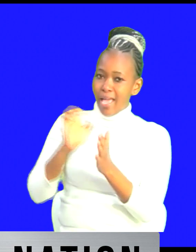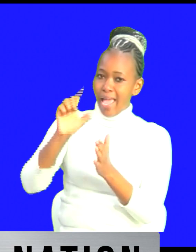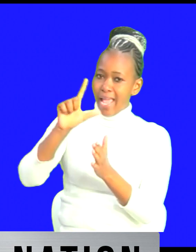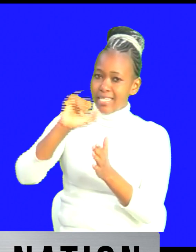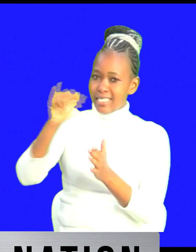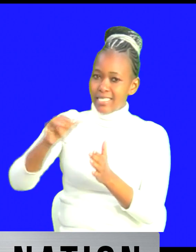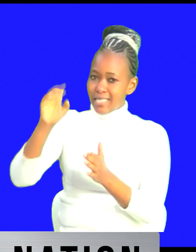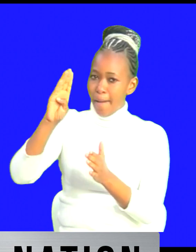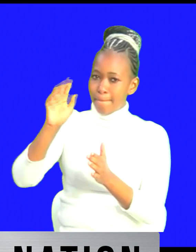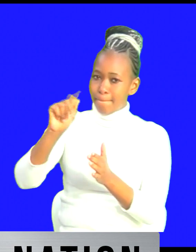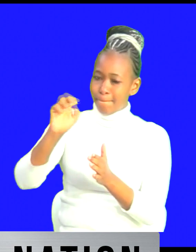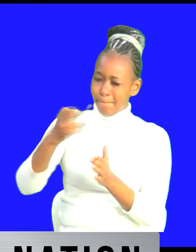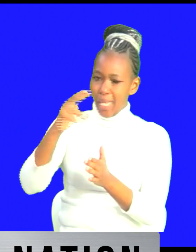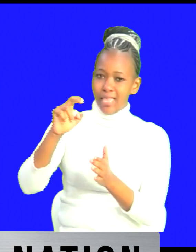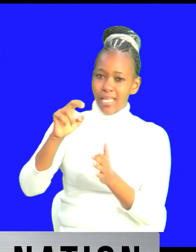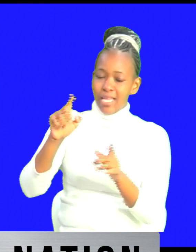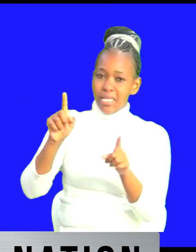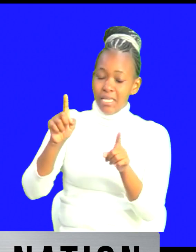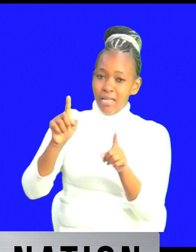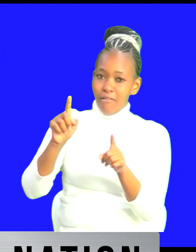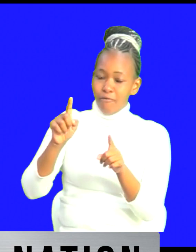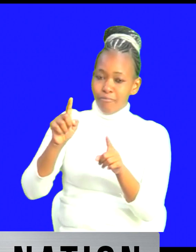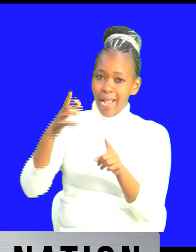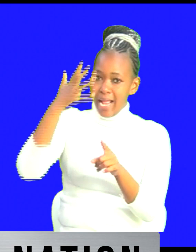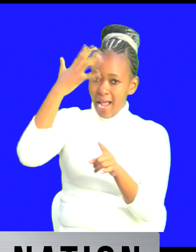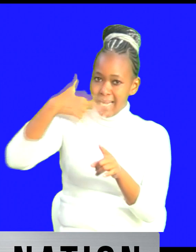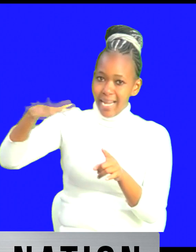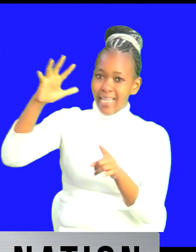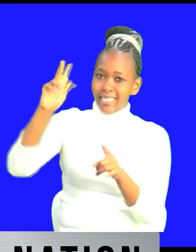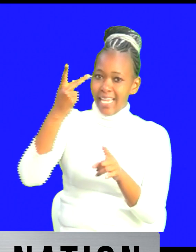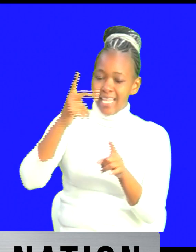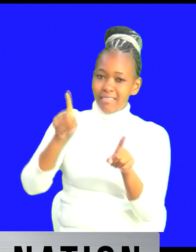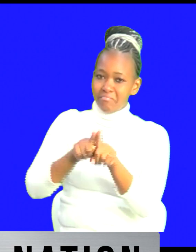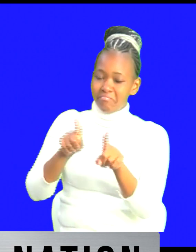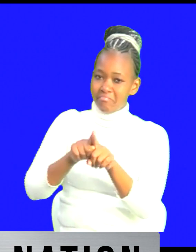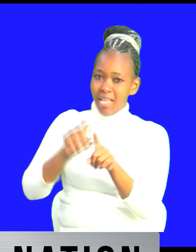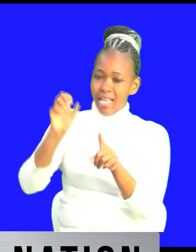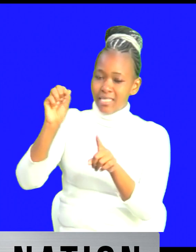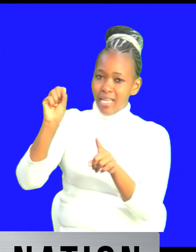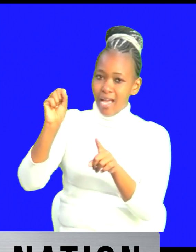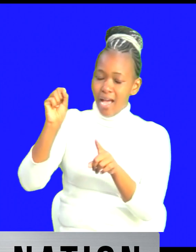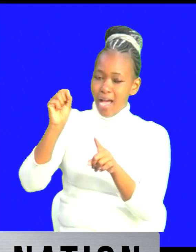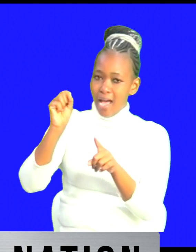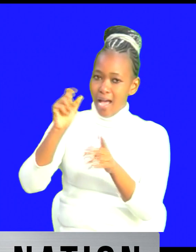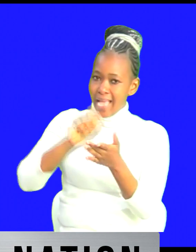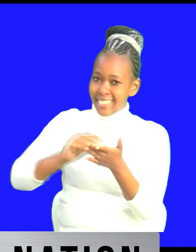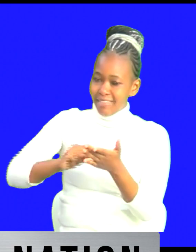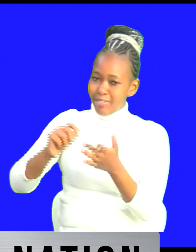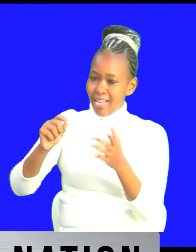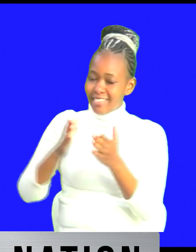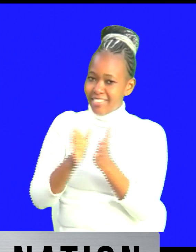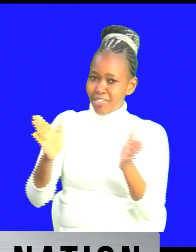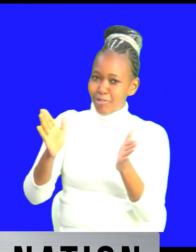kenya um nikola soyo um secretary general let me insist on that word